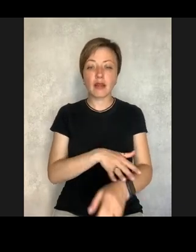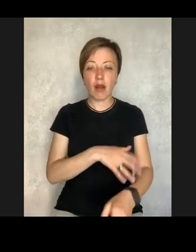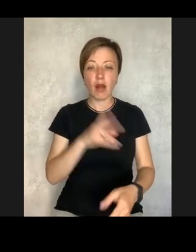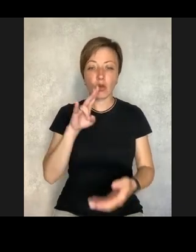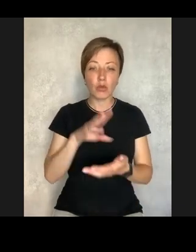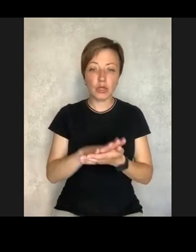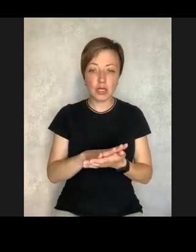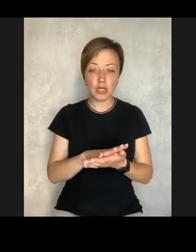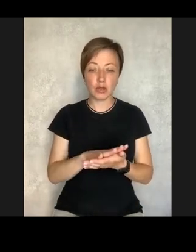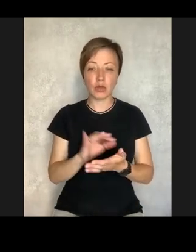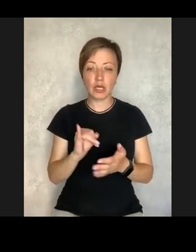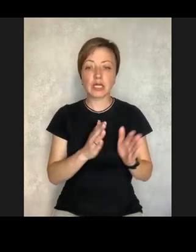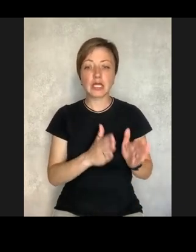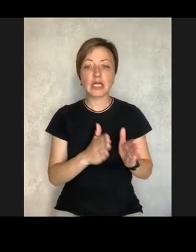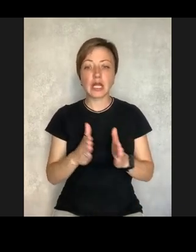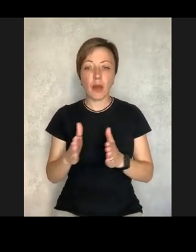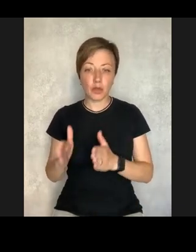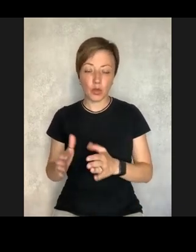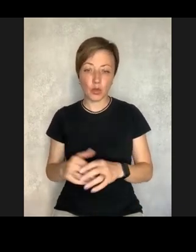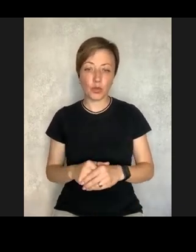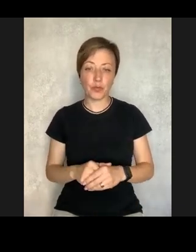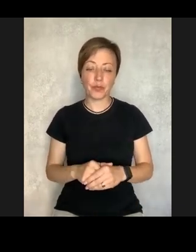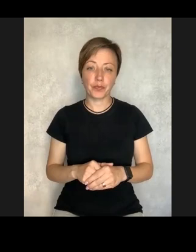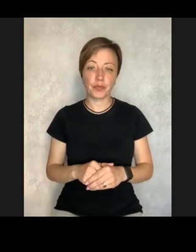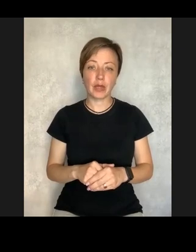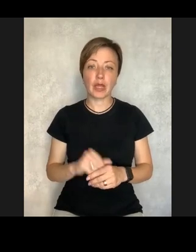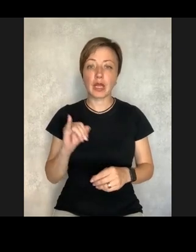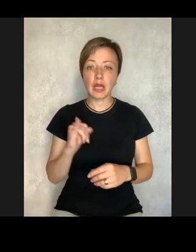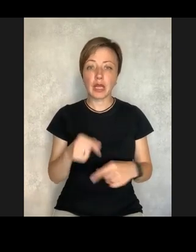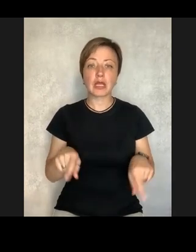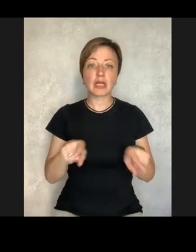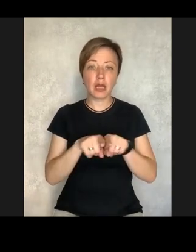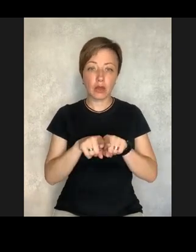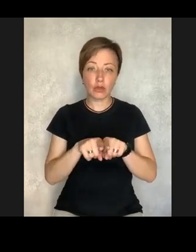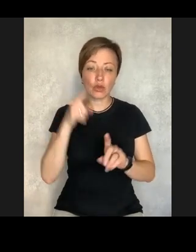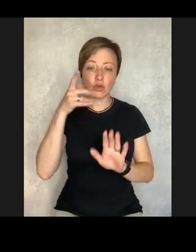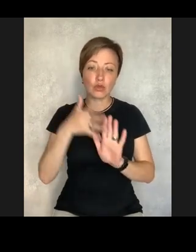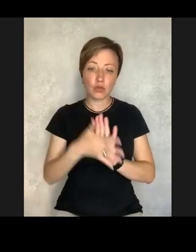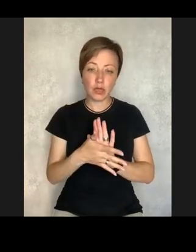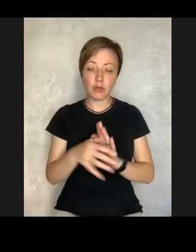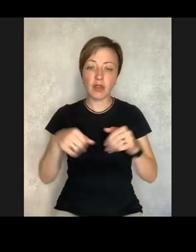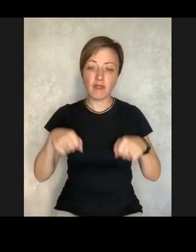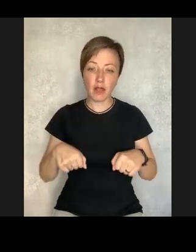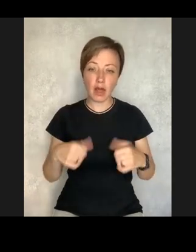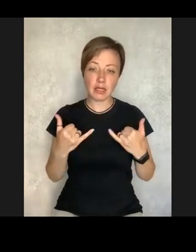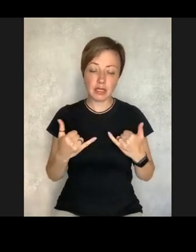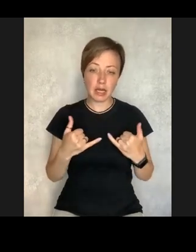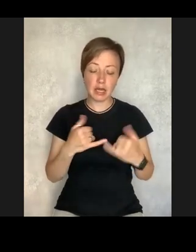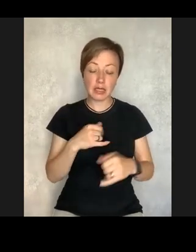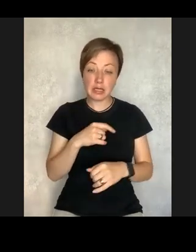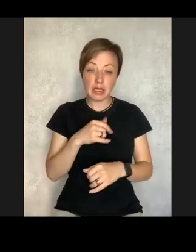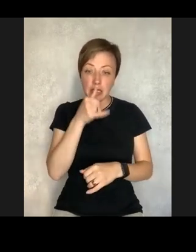for long term or for the permanent basis. We also realize